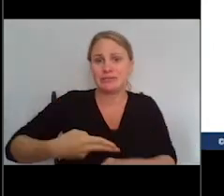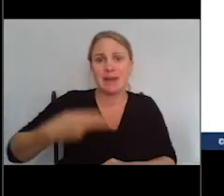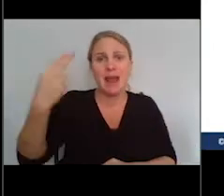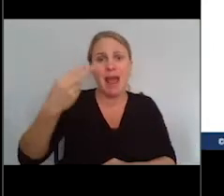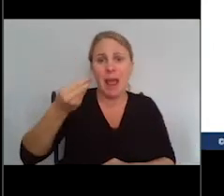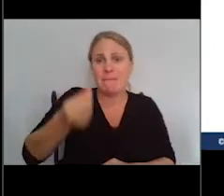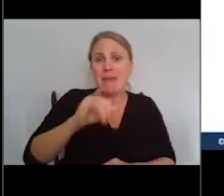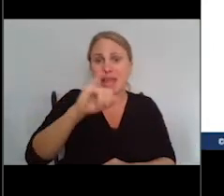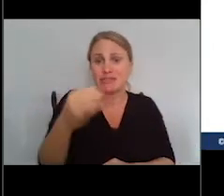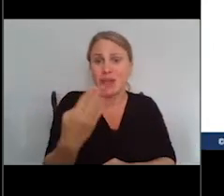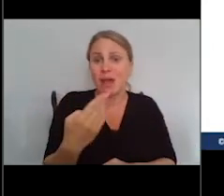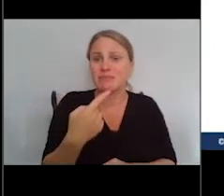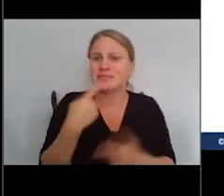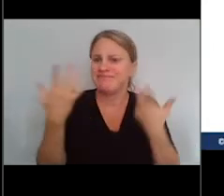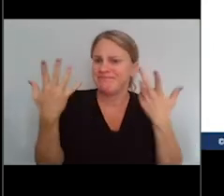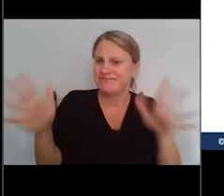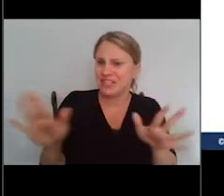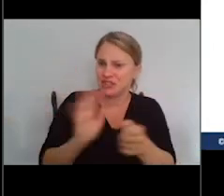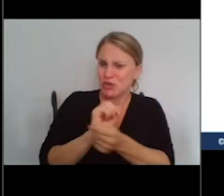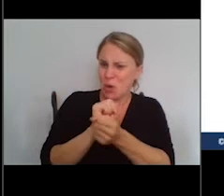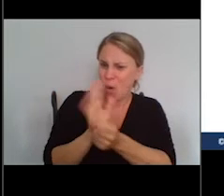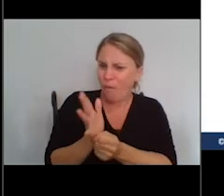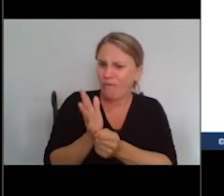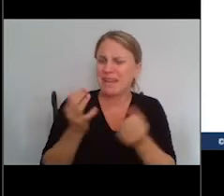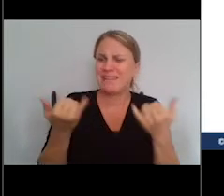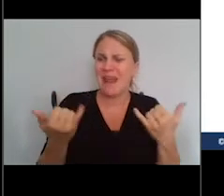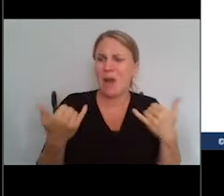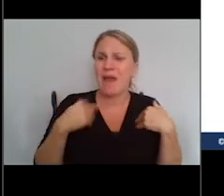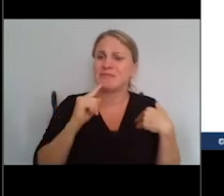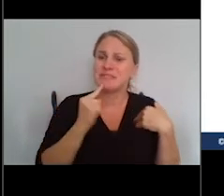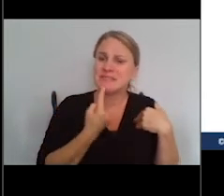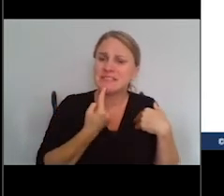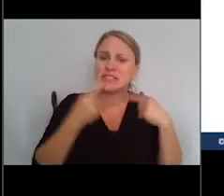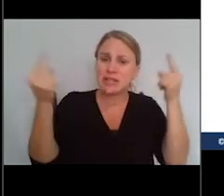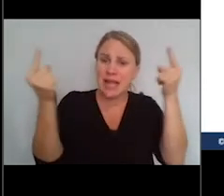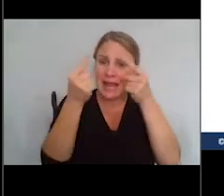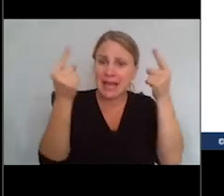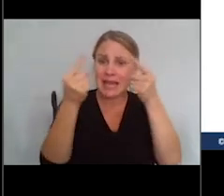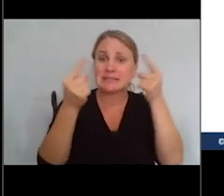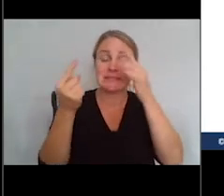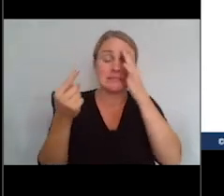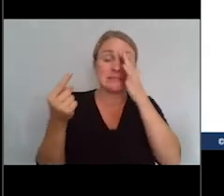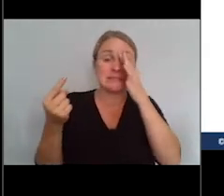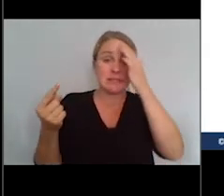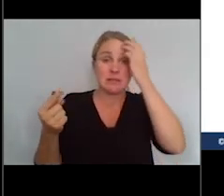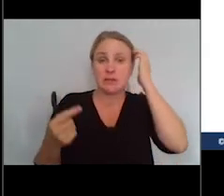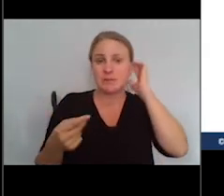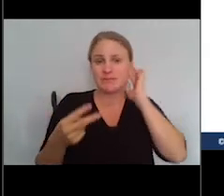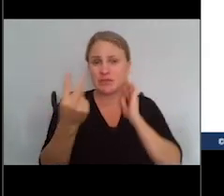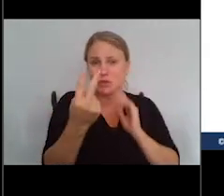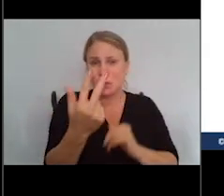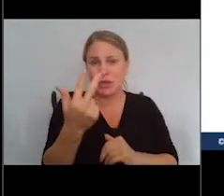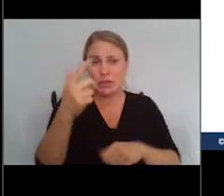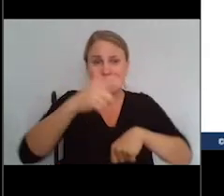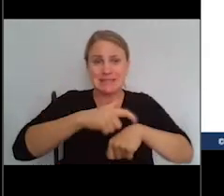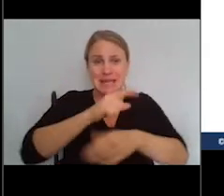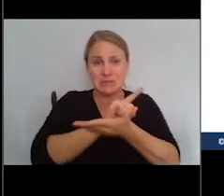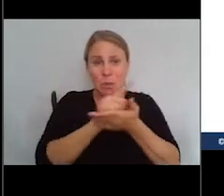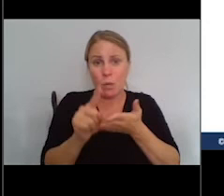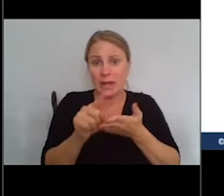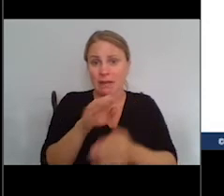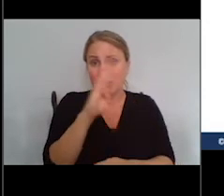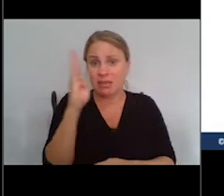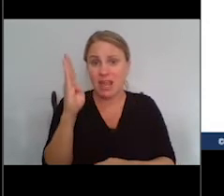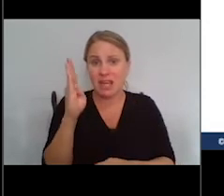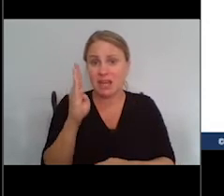you know, after I had COVID, I started having these severe headaches that have been debilitating, migraines, two or three times a week. They never even